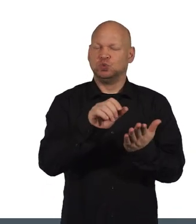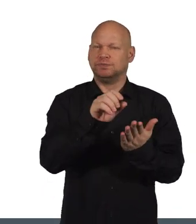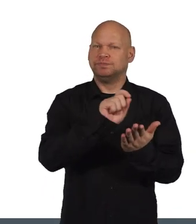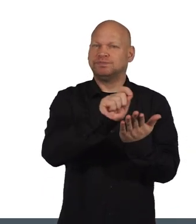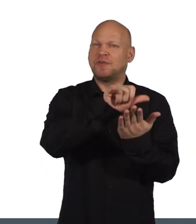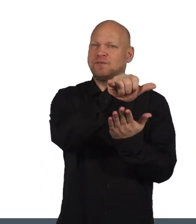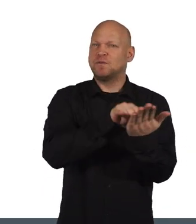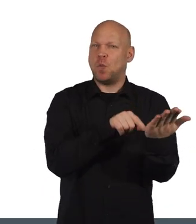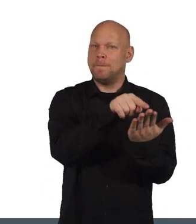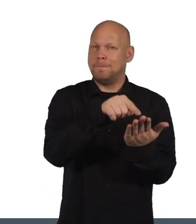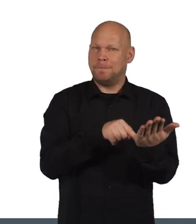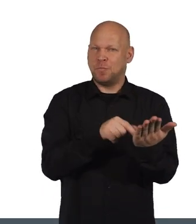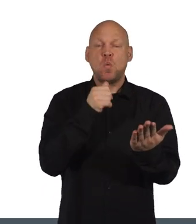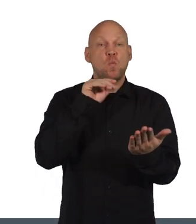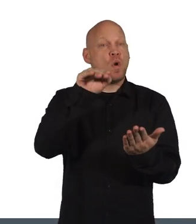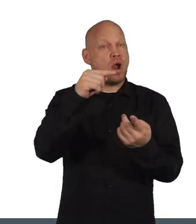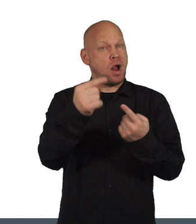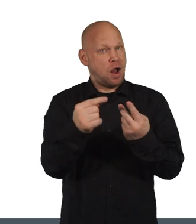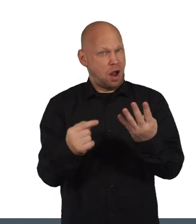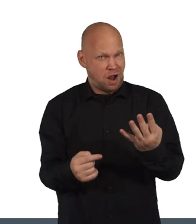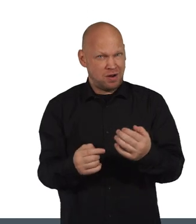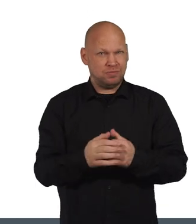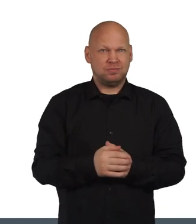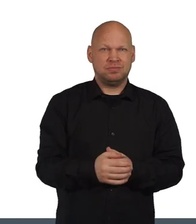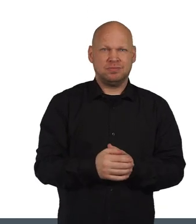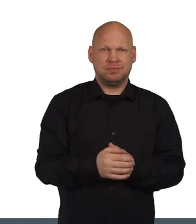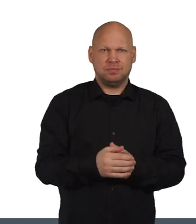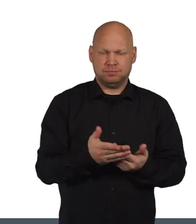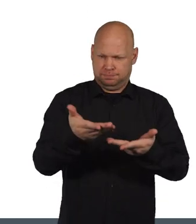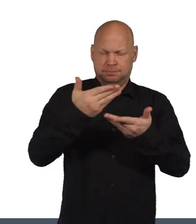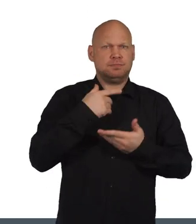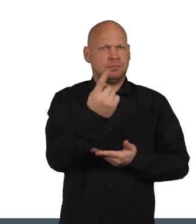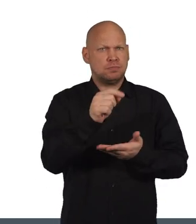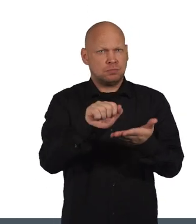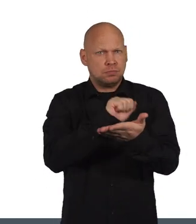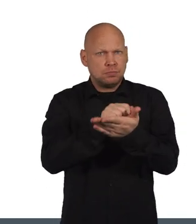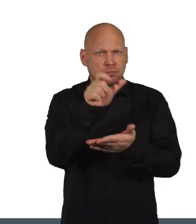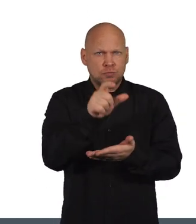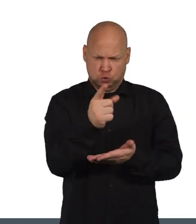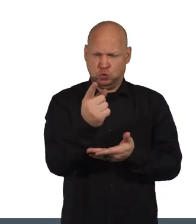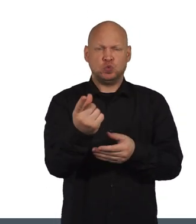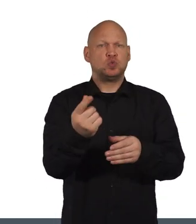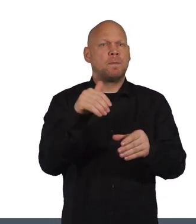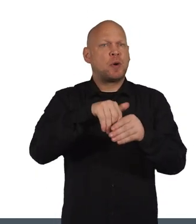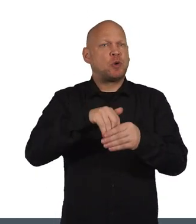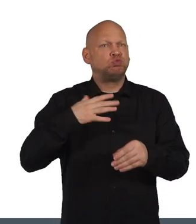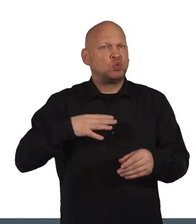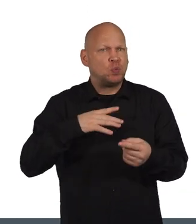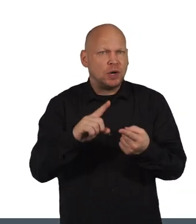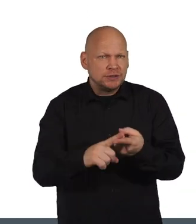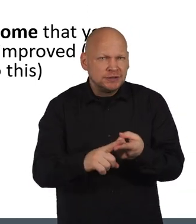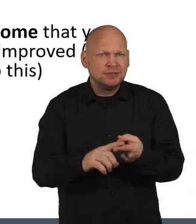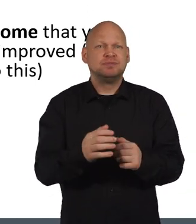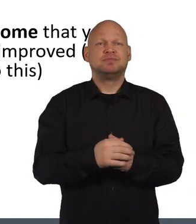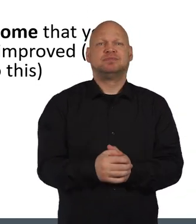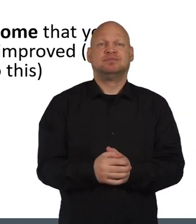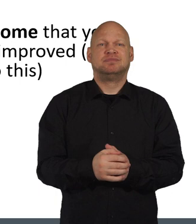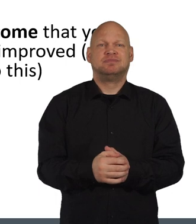to fill in a form which will ask you to show you are the right type of group to make a participation request.